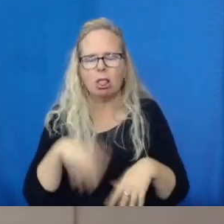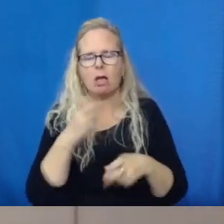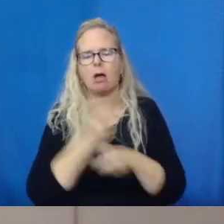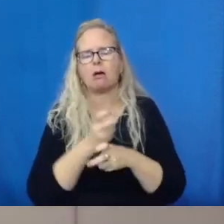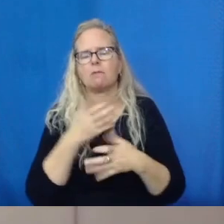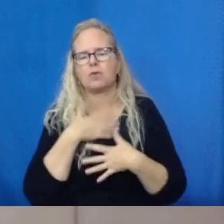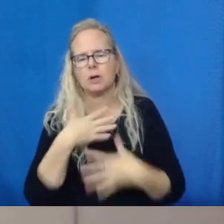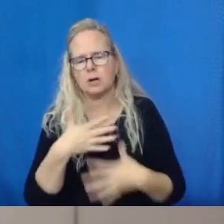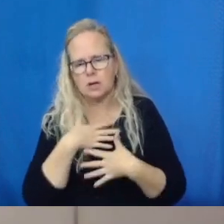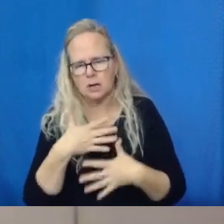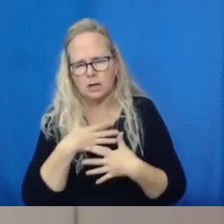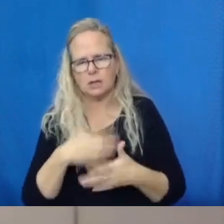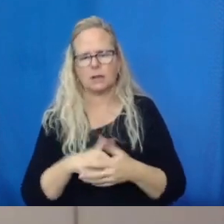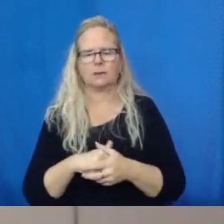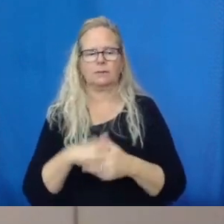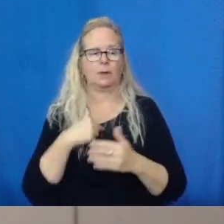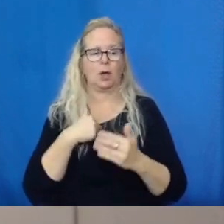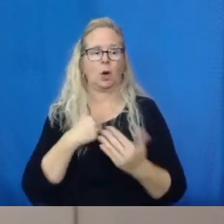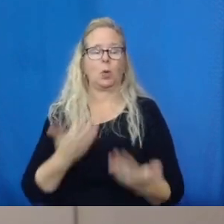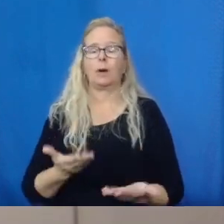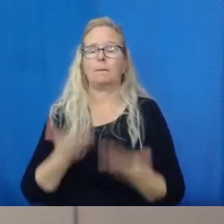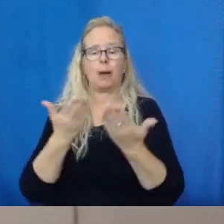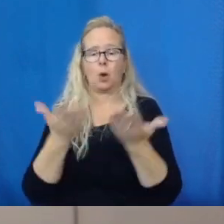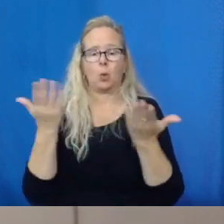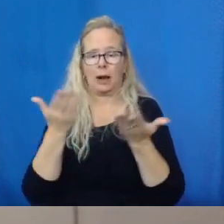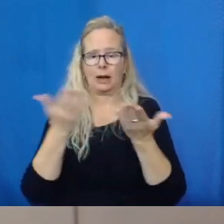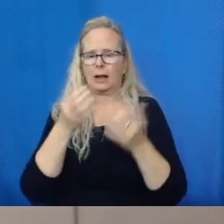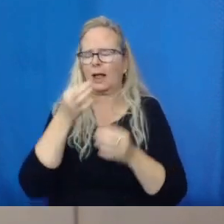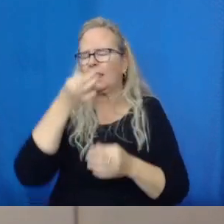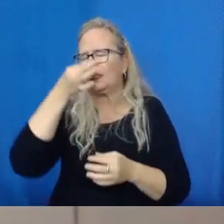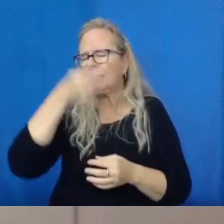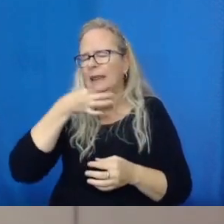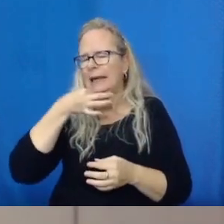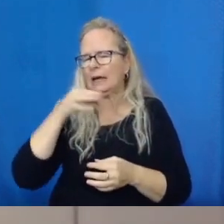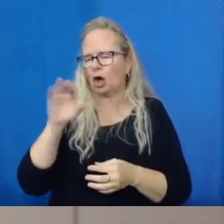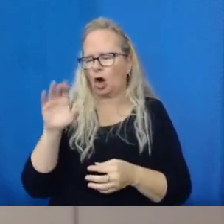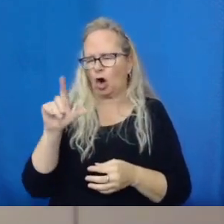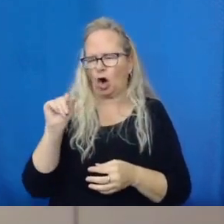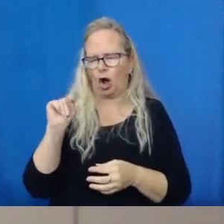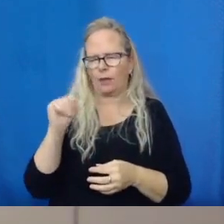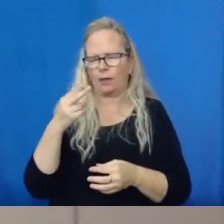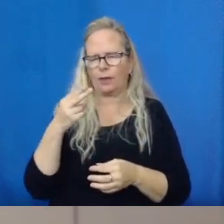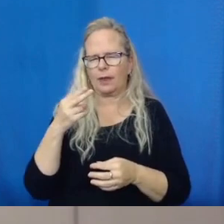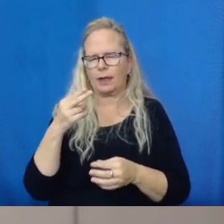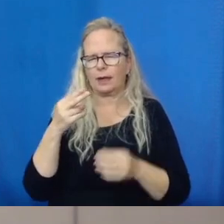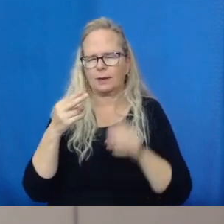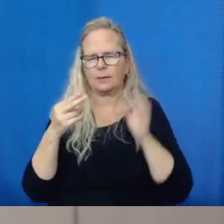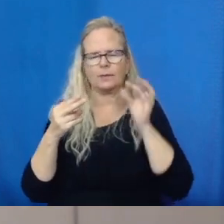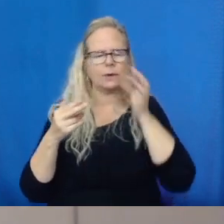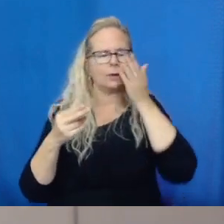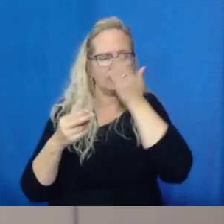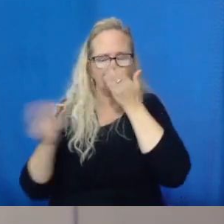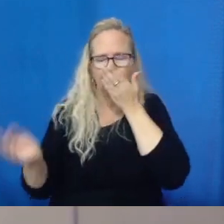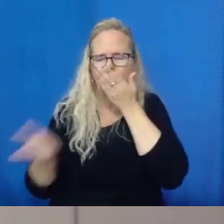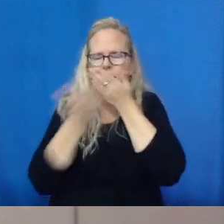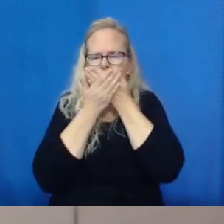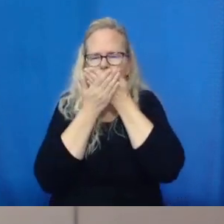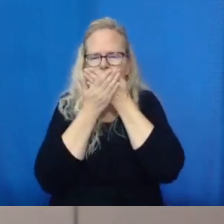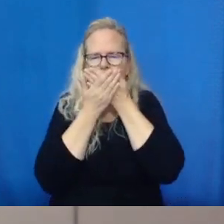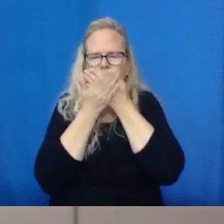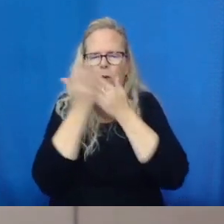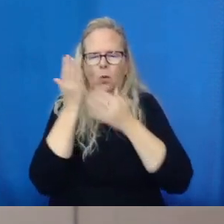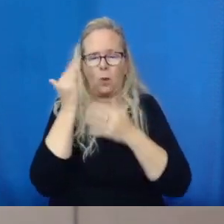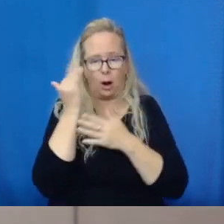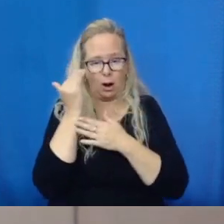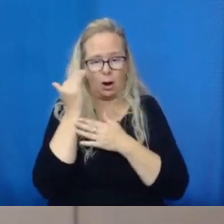fit tight to your face, because it's almost you're using the cloth mask like a brace. And finally, I'm going to show you what a mask brace looks like here. So